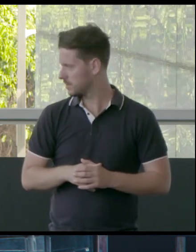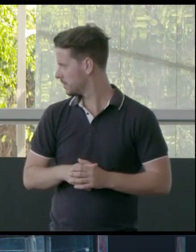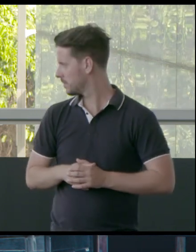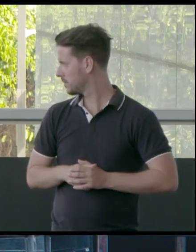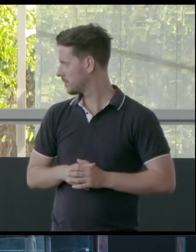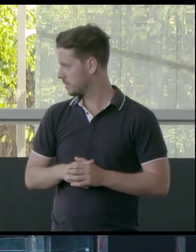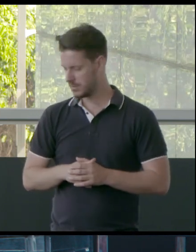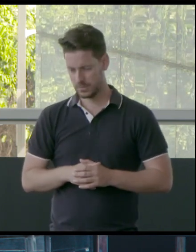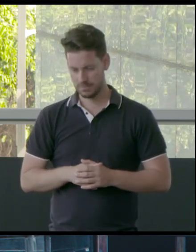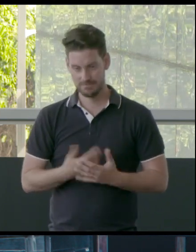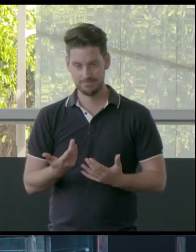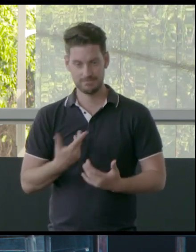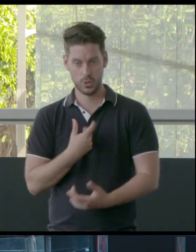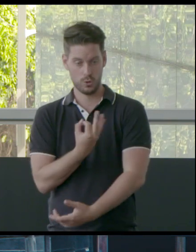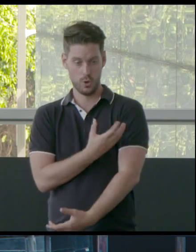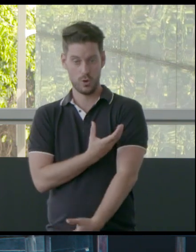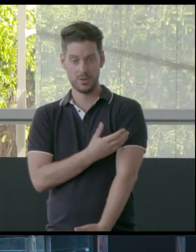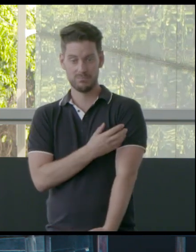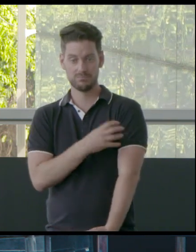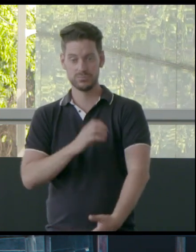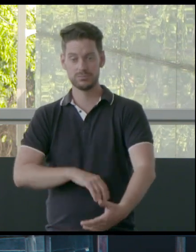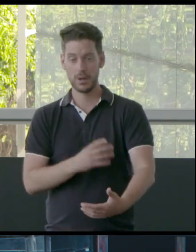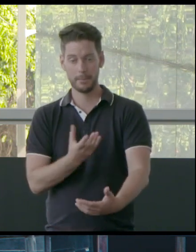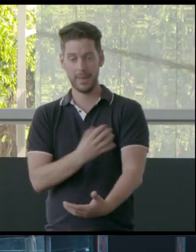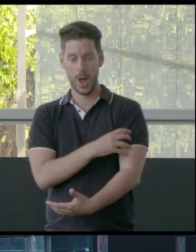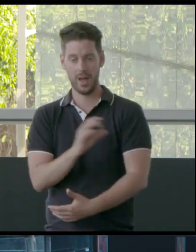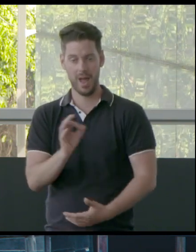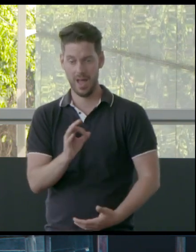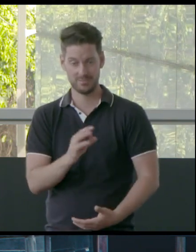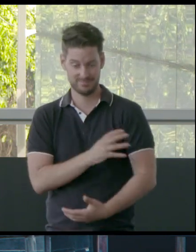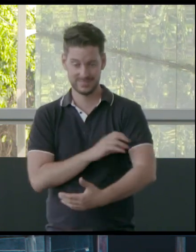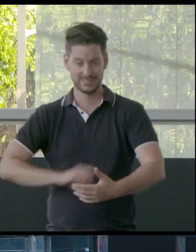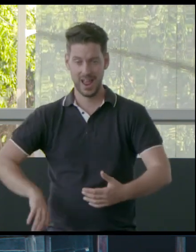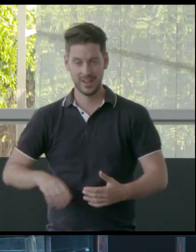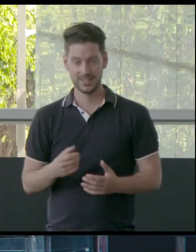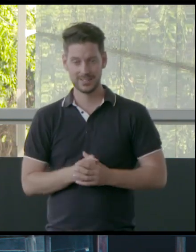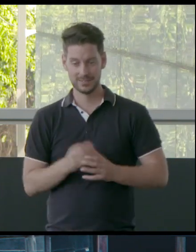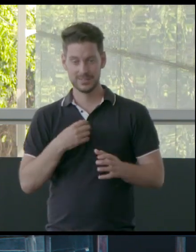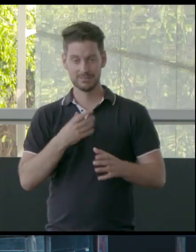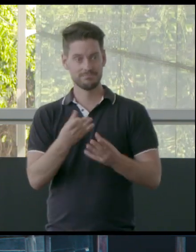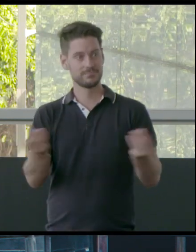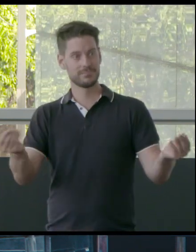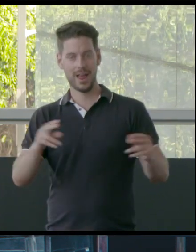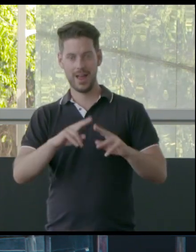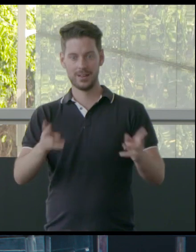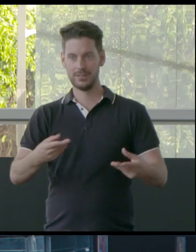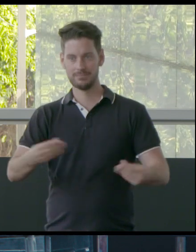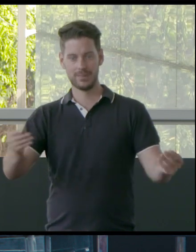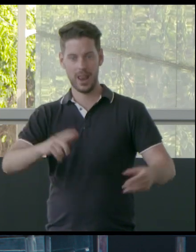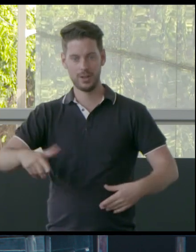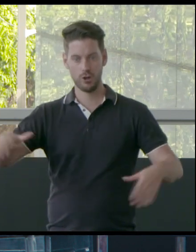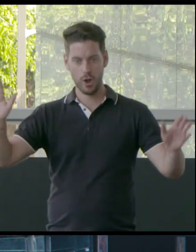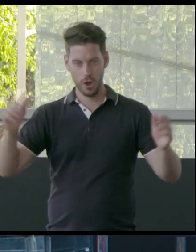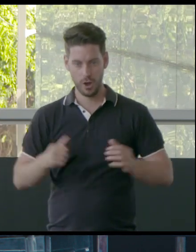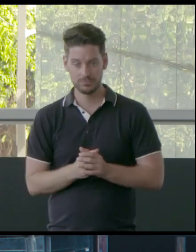As disempowered and dispossessed Aboriginal people, and in communities in regional and rural and